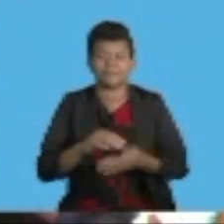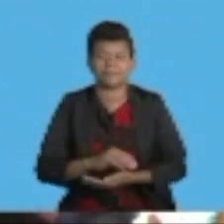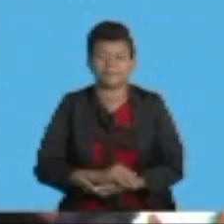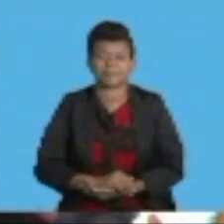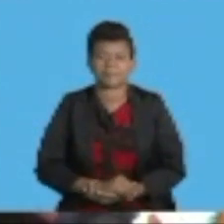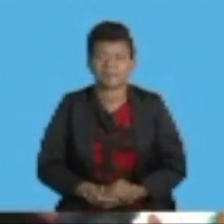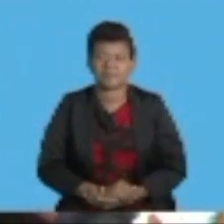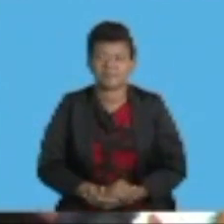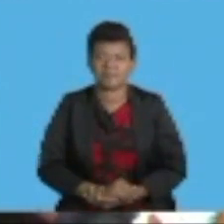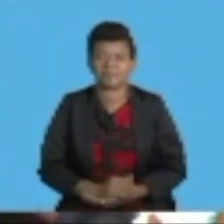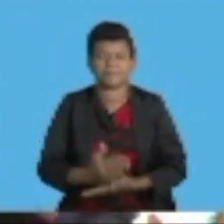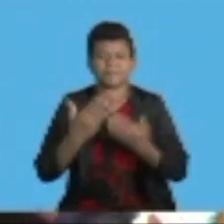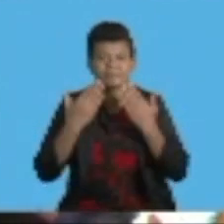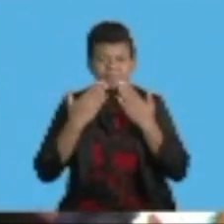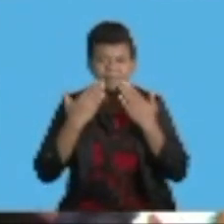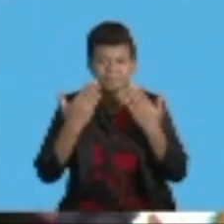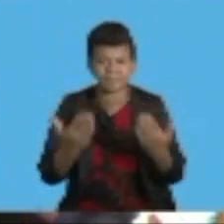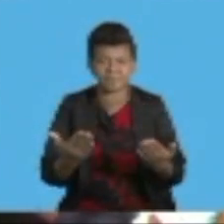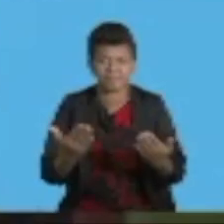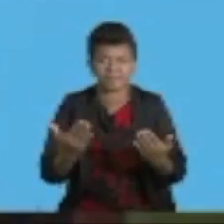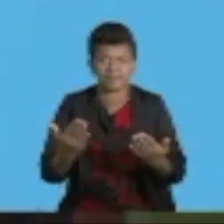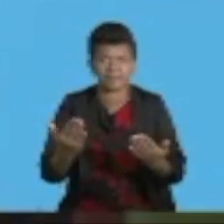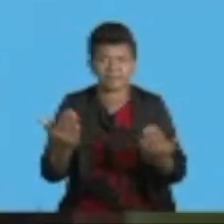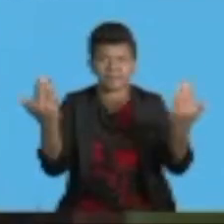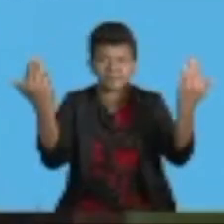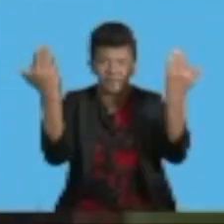Thank you, Mr. Speaker, sir.